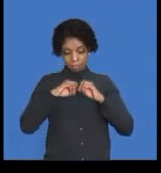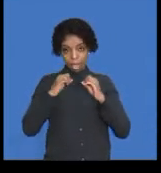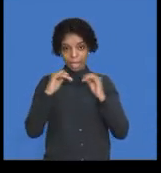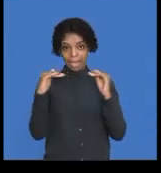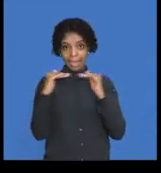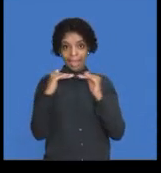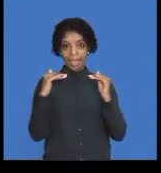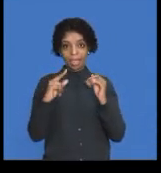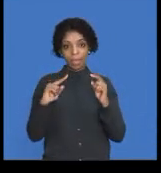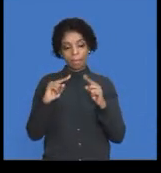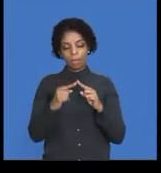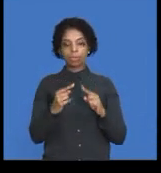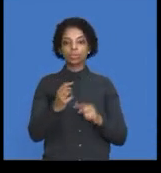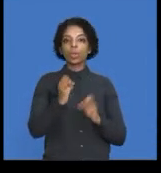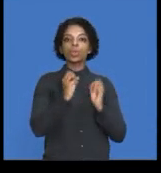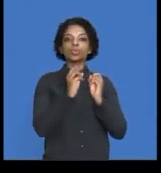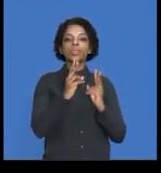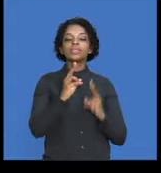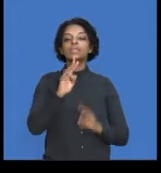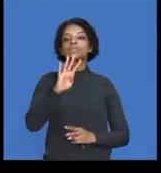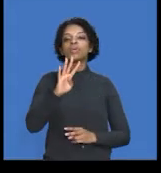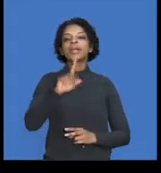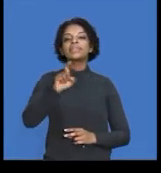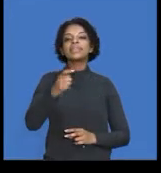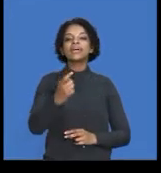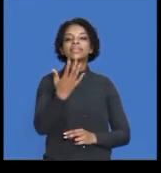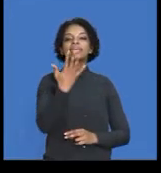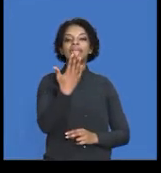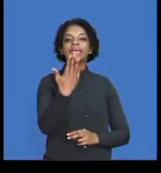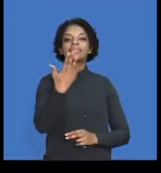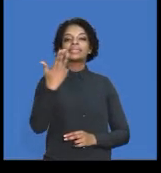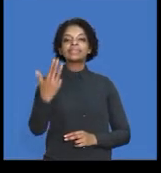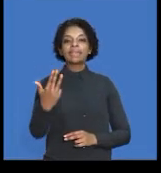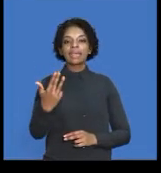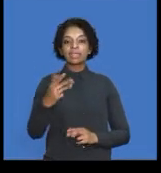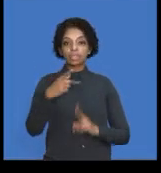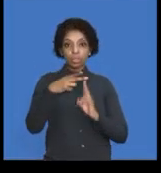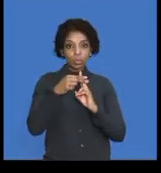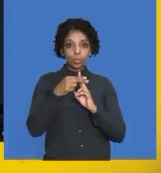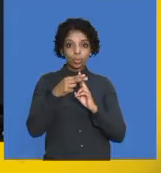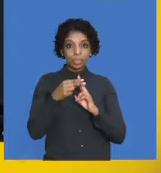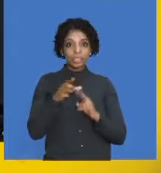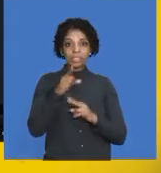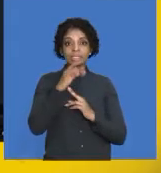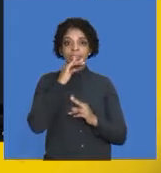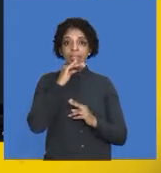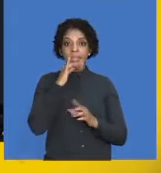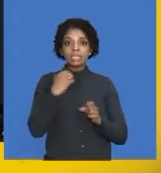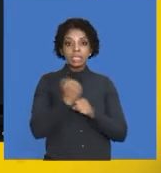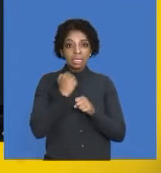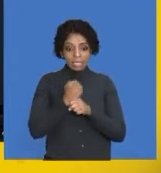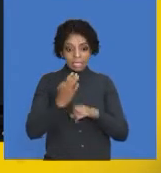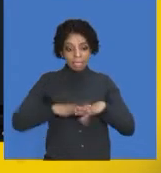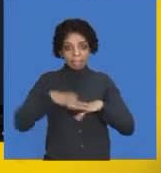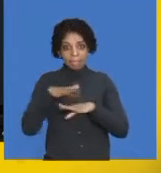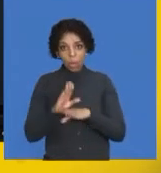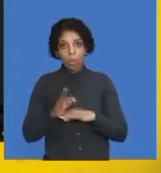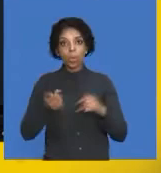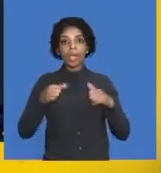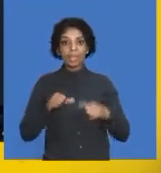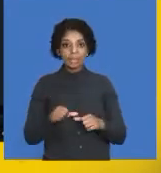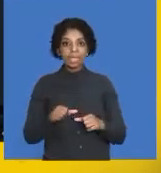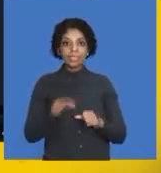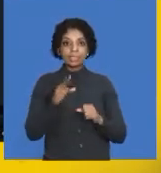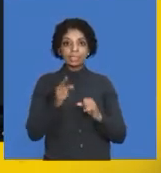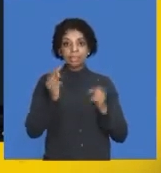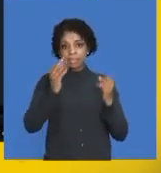,099 units. So, that will also give you an indication that although we produce more, the break